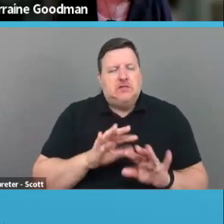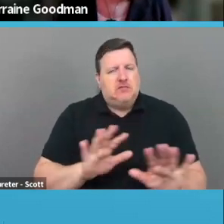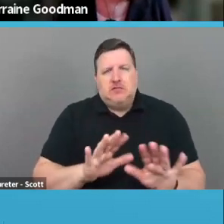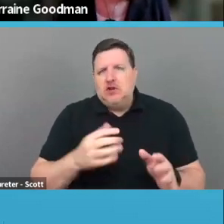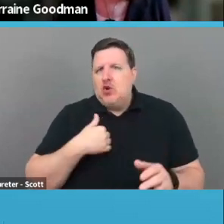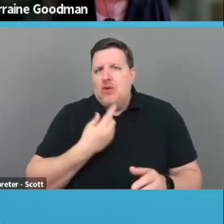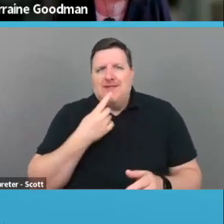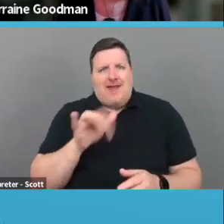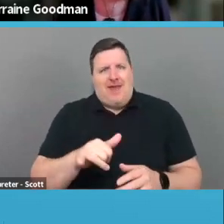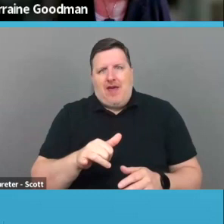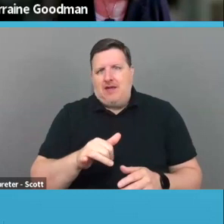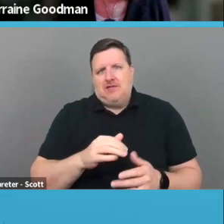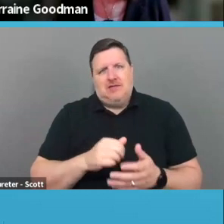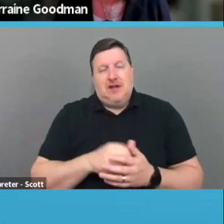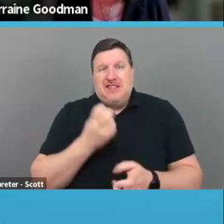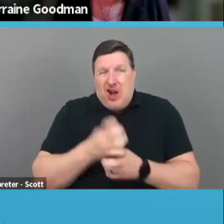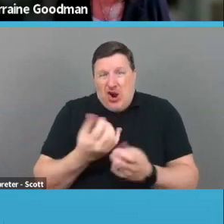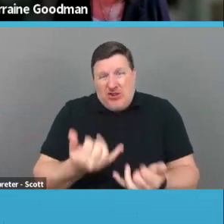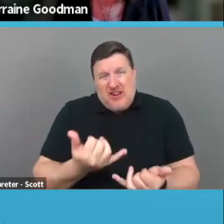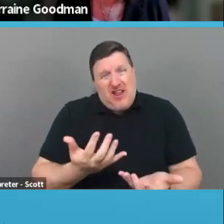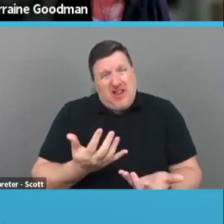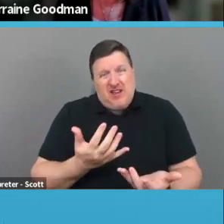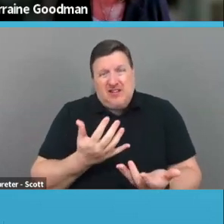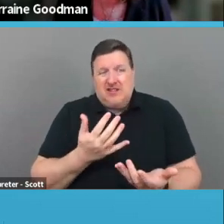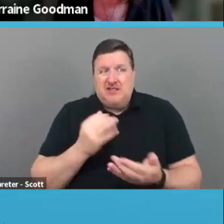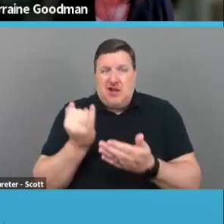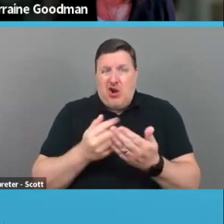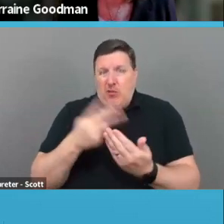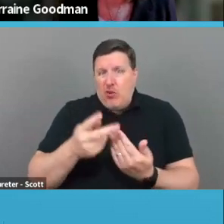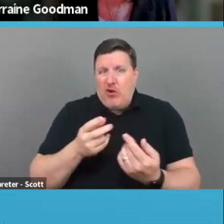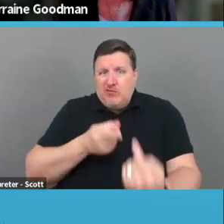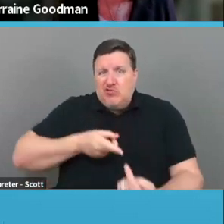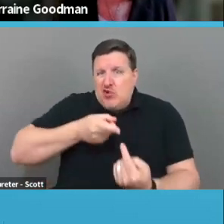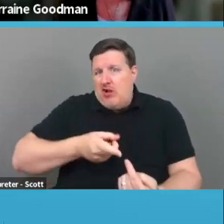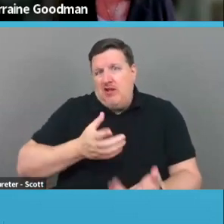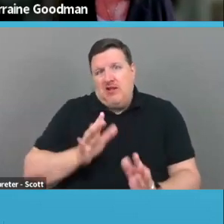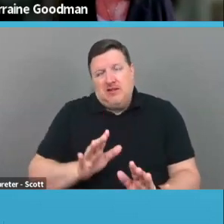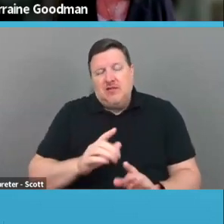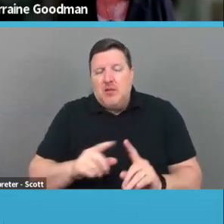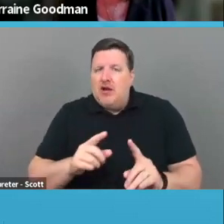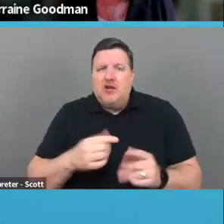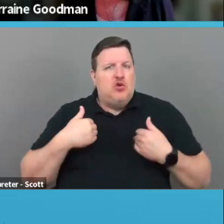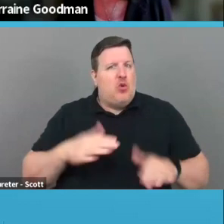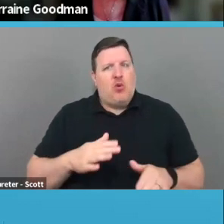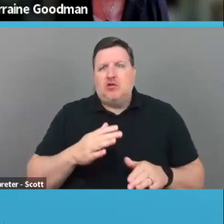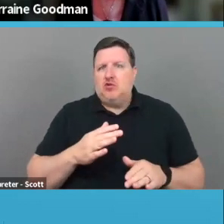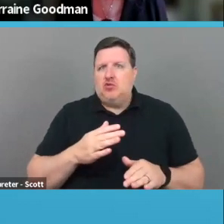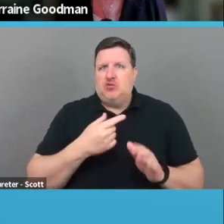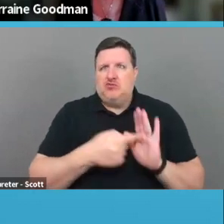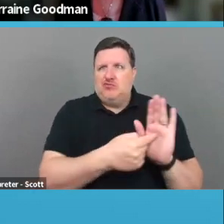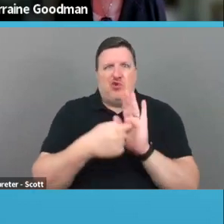today with all the, the, the difficulty that arts organizations are facing because of the pandemic.